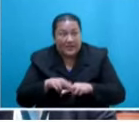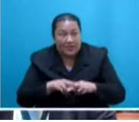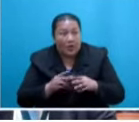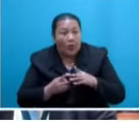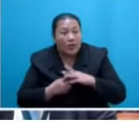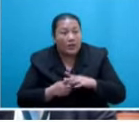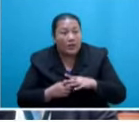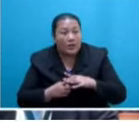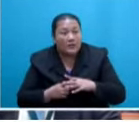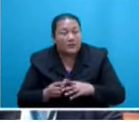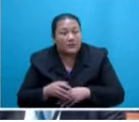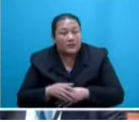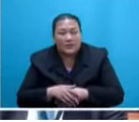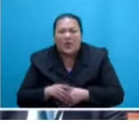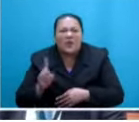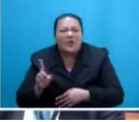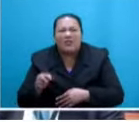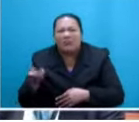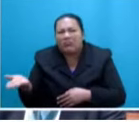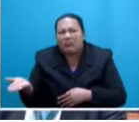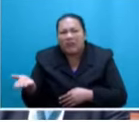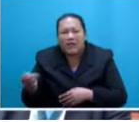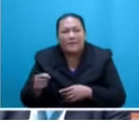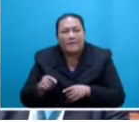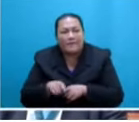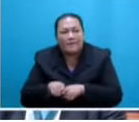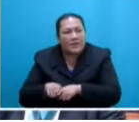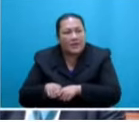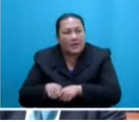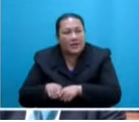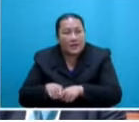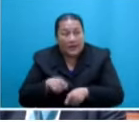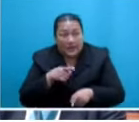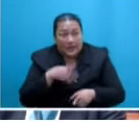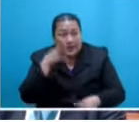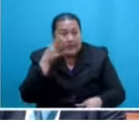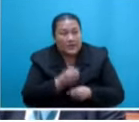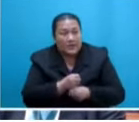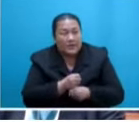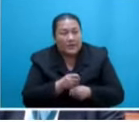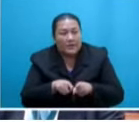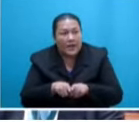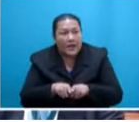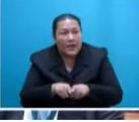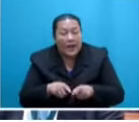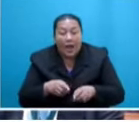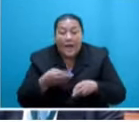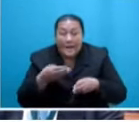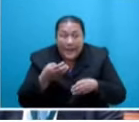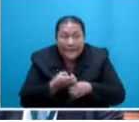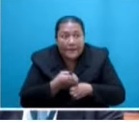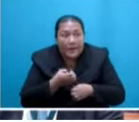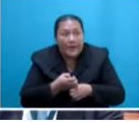would those ILO standards mean? Let me summarize as follows. Decent and meaningful employment, respect and